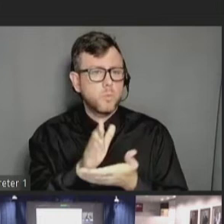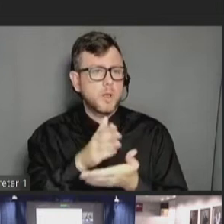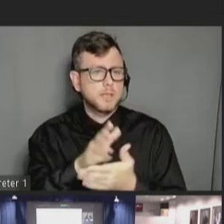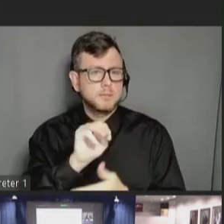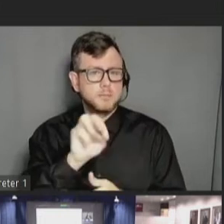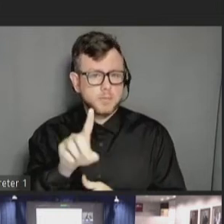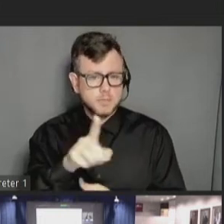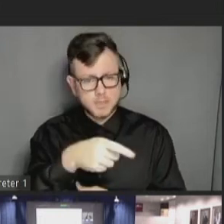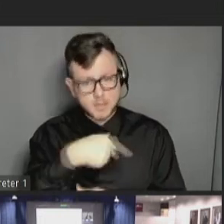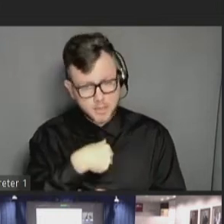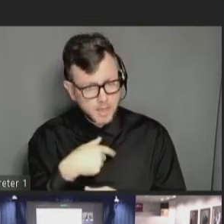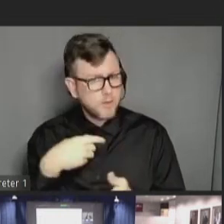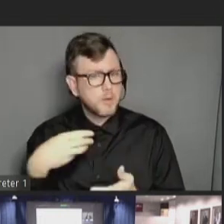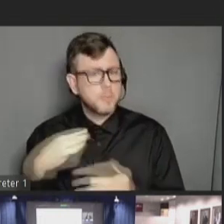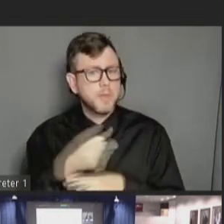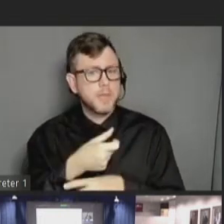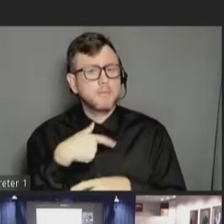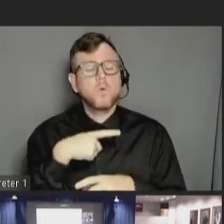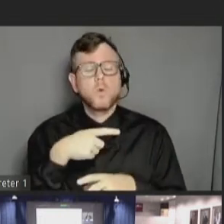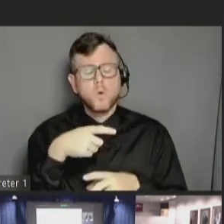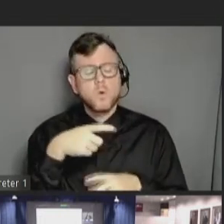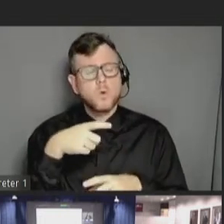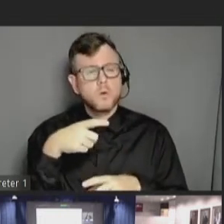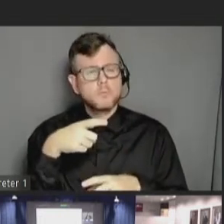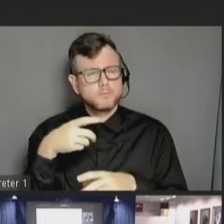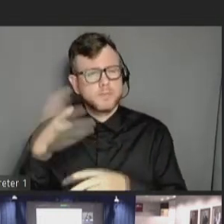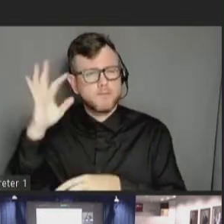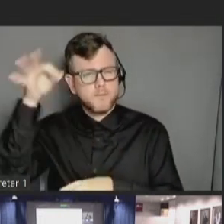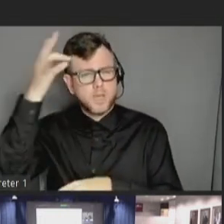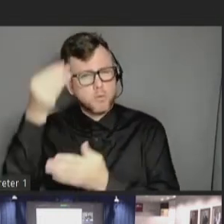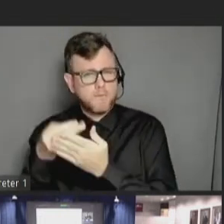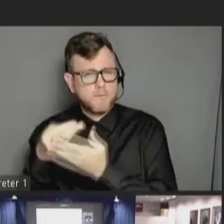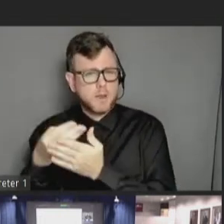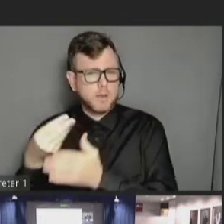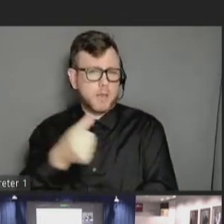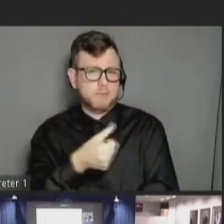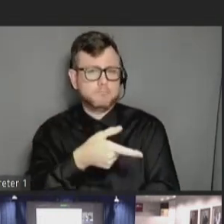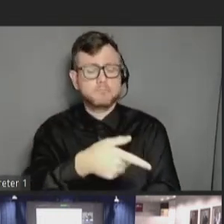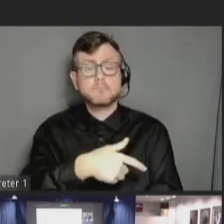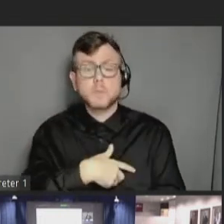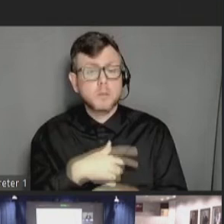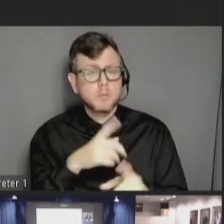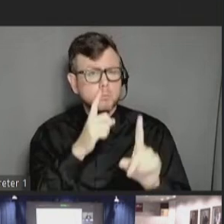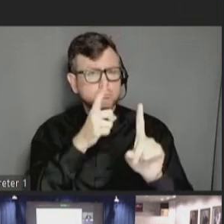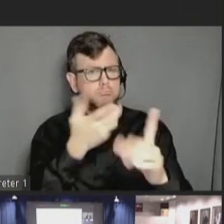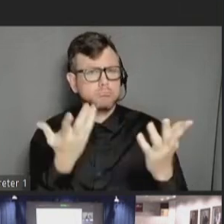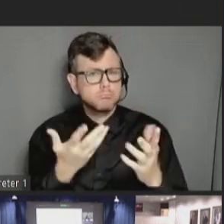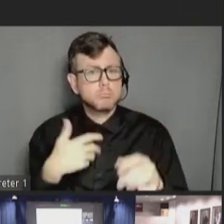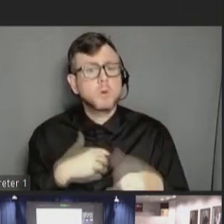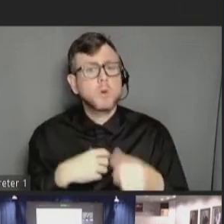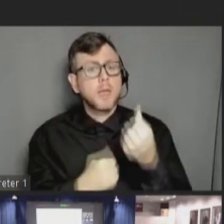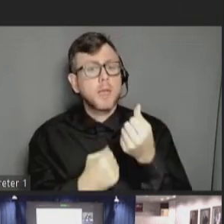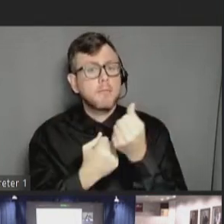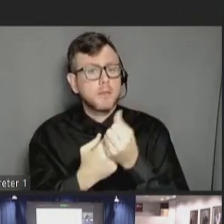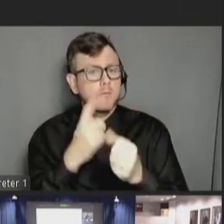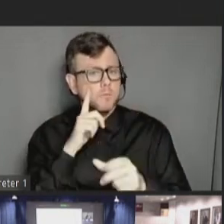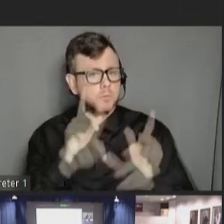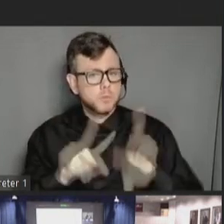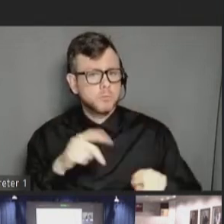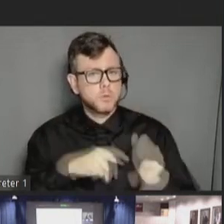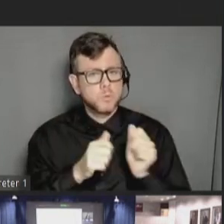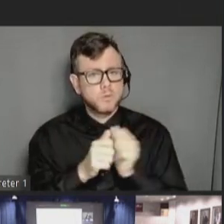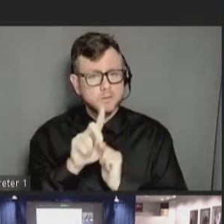are federally funded. There's one in every state. And their mission is to advocate for people with